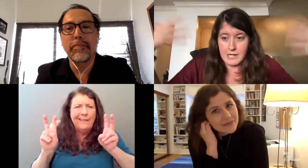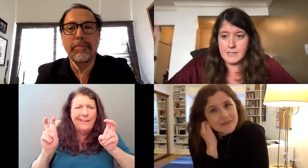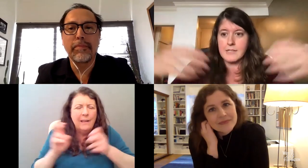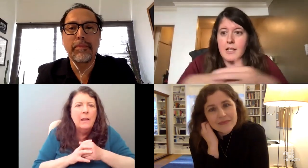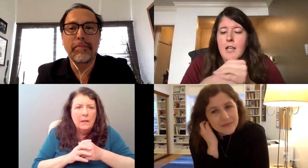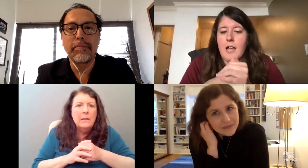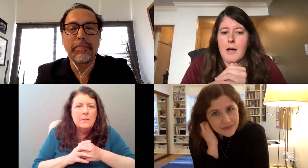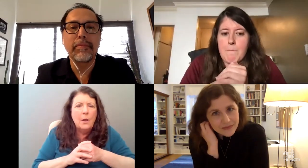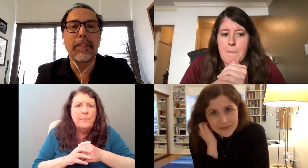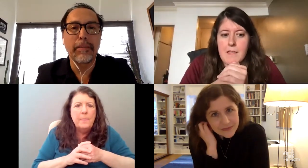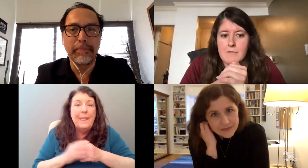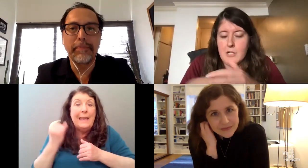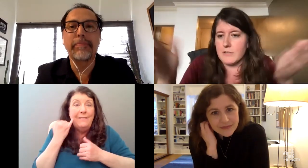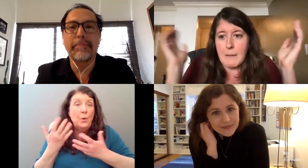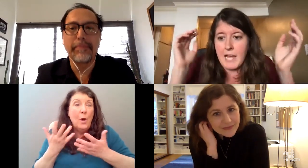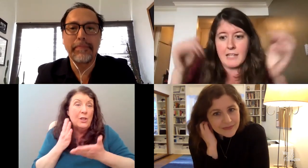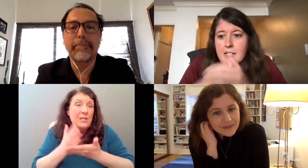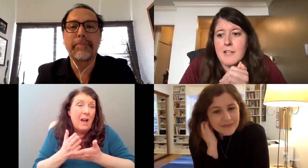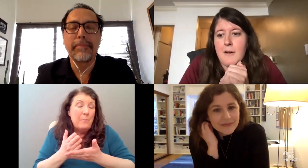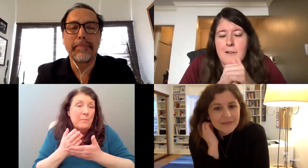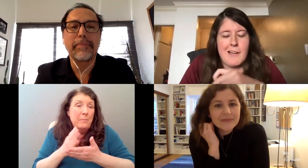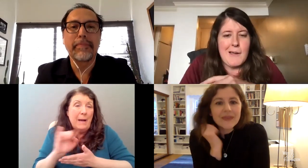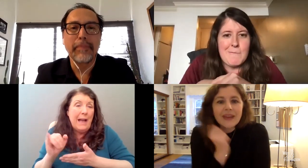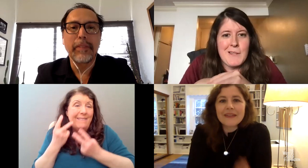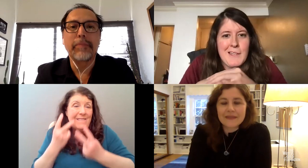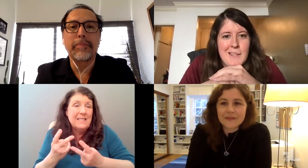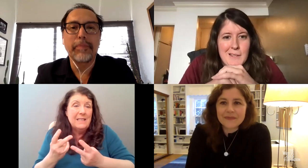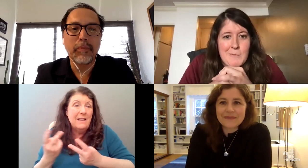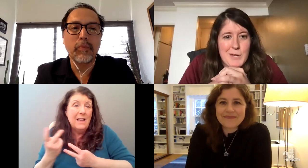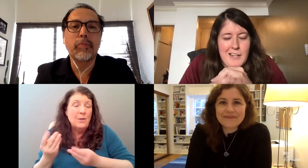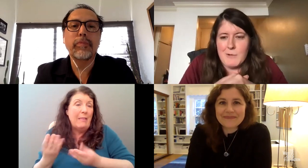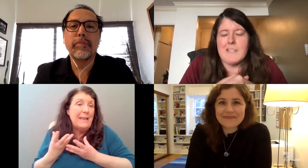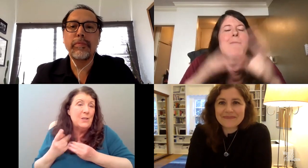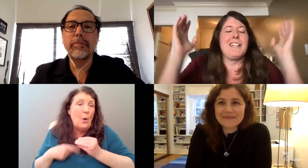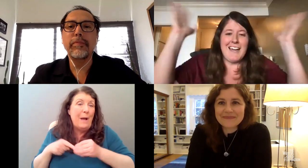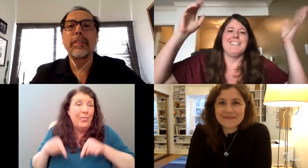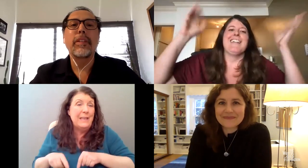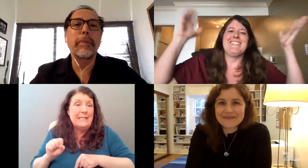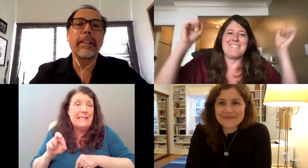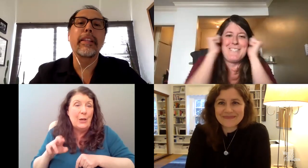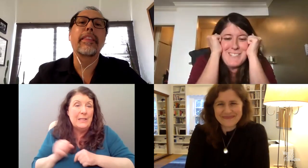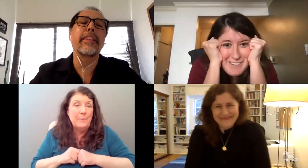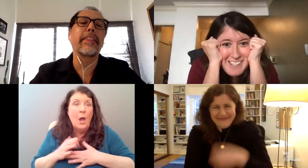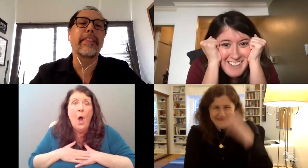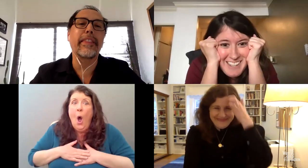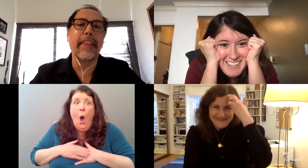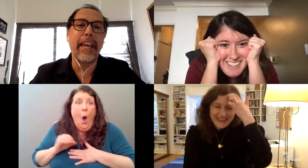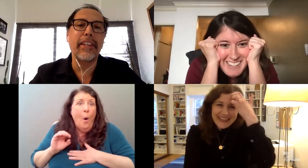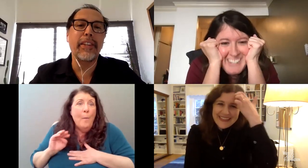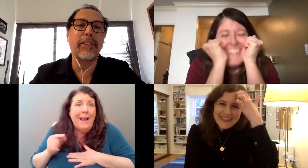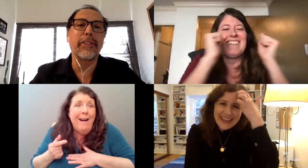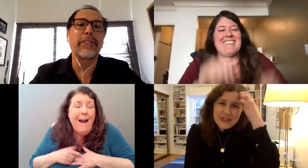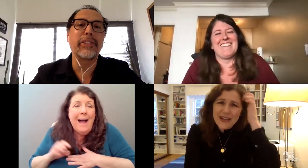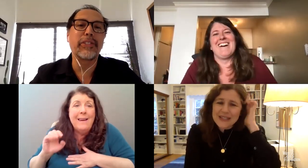this series, um, you know, stop by and let us know. Um, but otherwise, oh my God, Elena, this is so good.